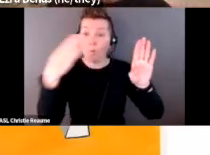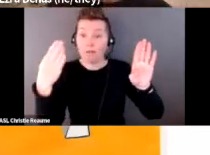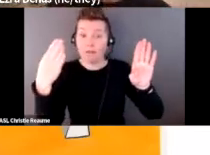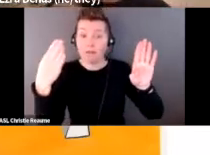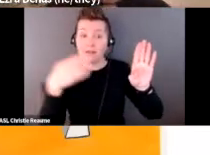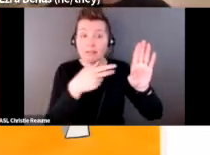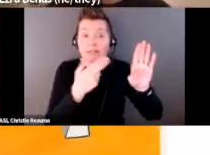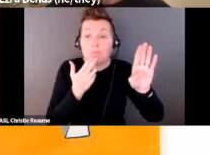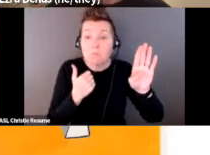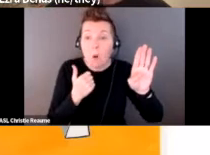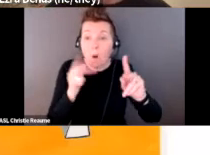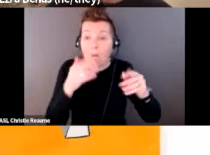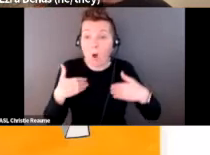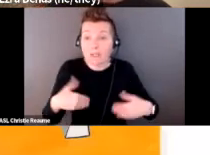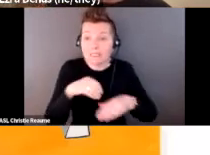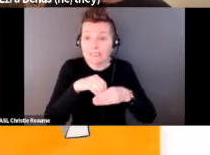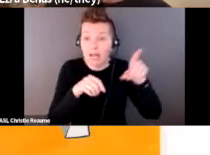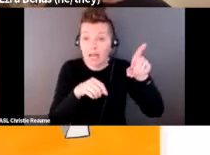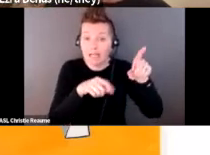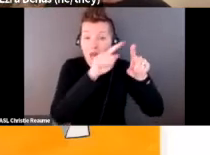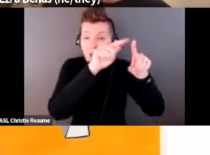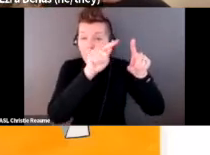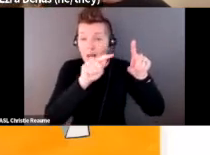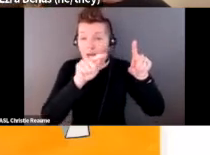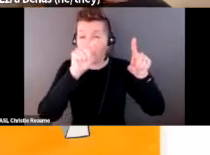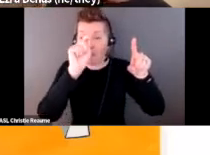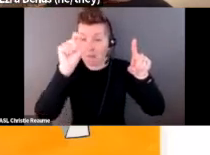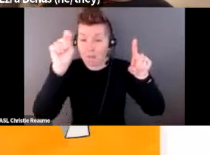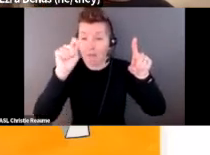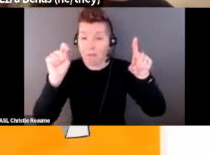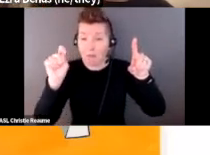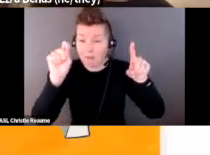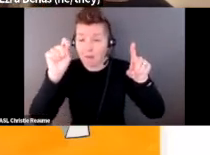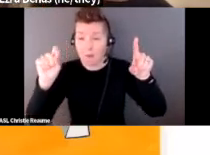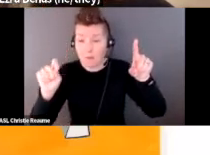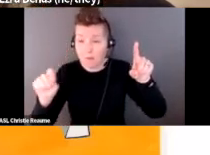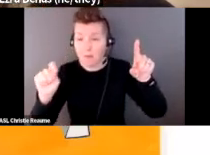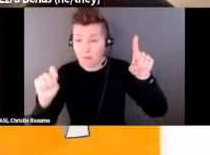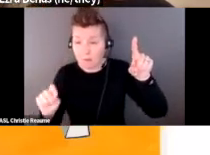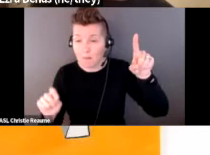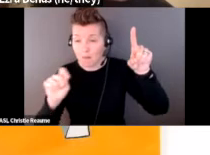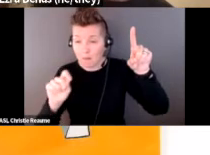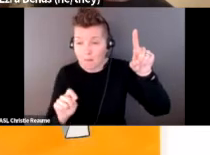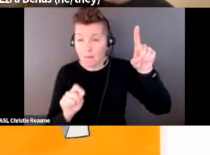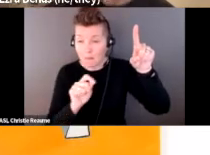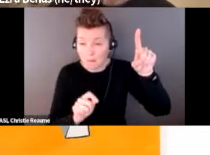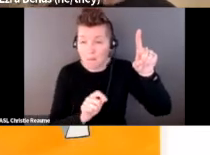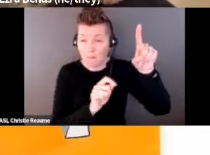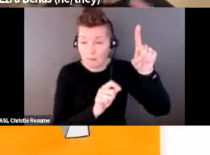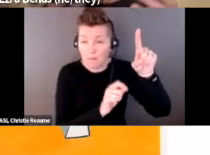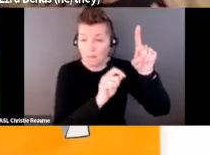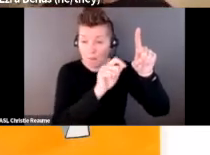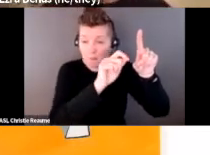all the way down to the bottom, and around all these figures on the right side, all the way up to the top, to the edge of the paper.